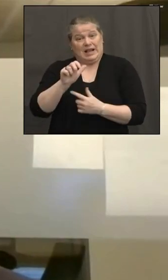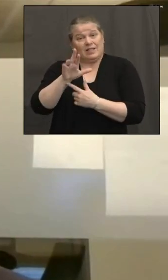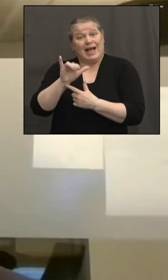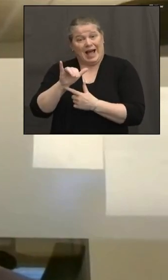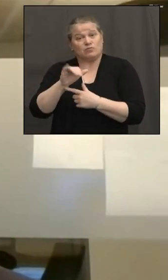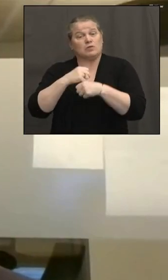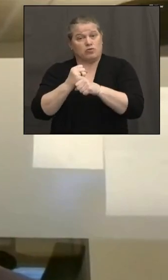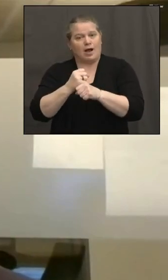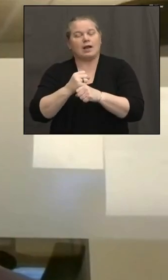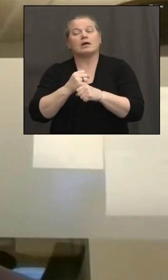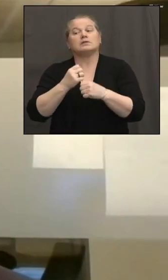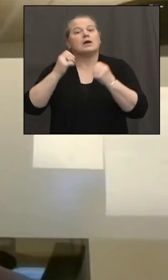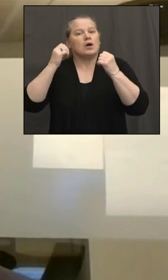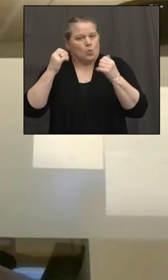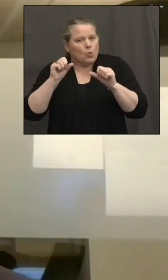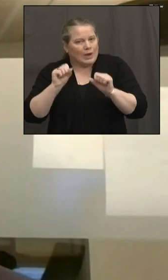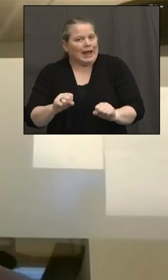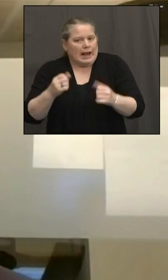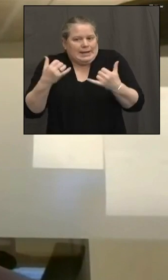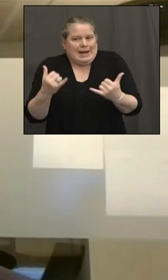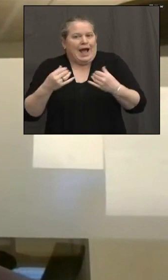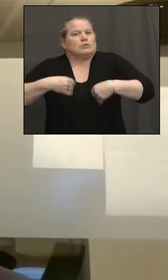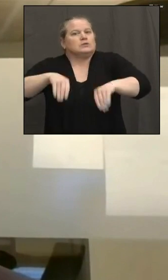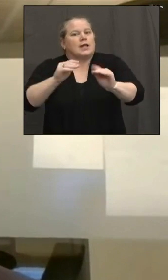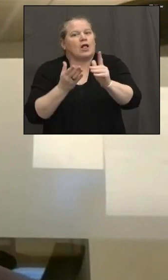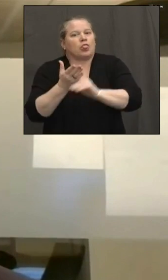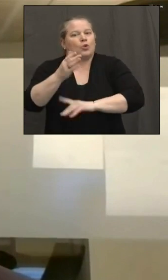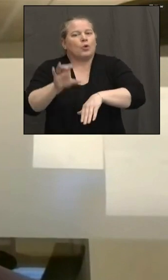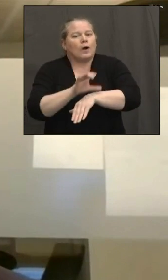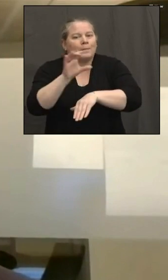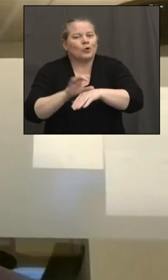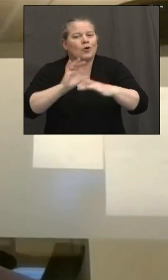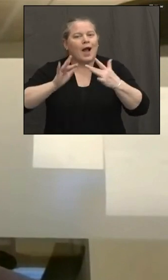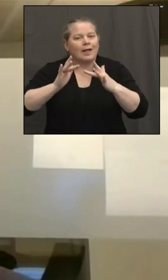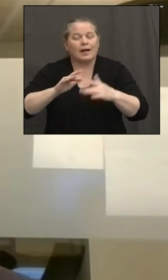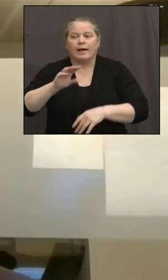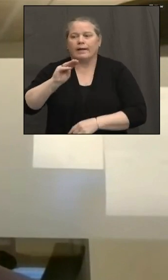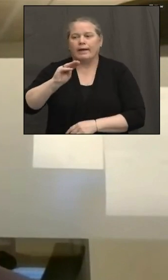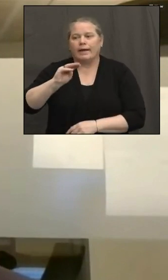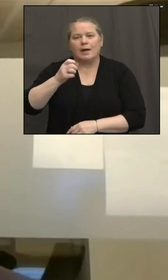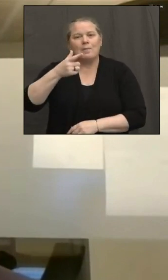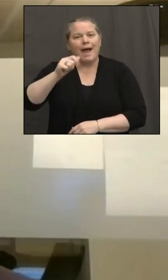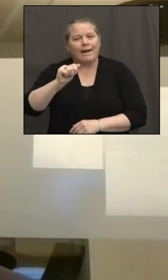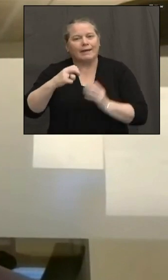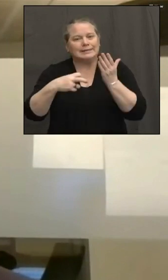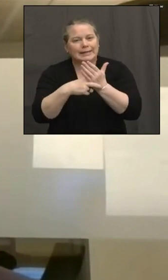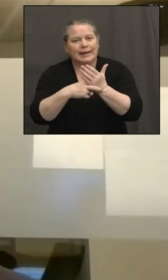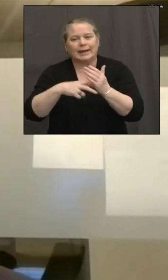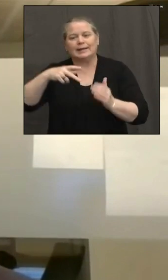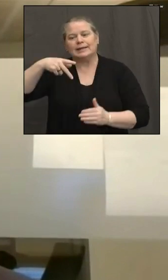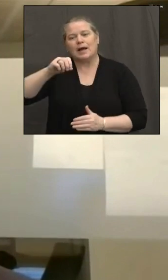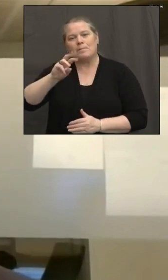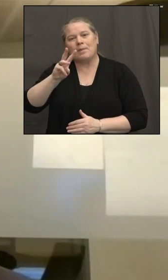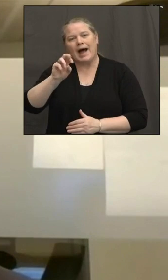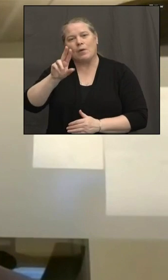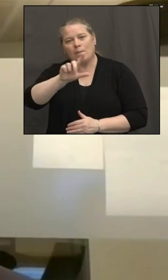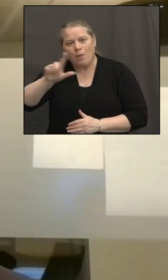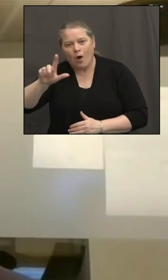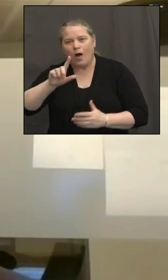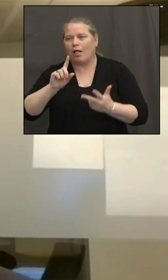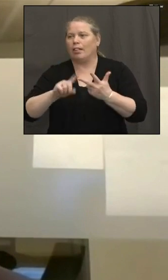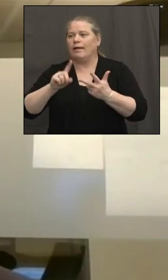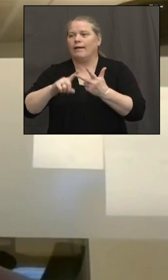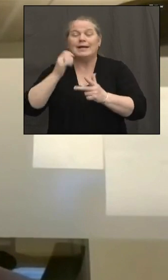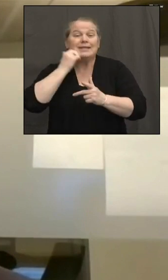online, such as draw tickets, things like Mega Millions and Powerball, our daily numbers games. We'll be able to sell that